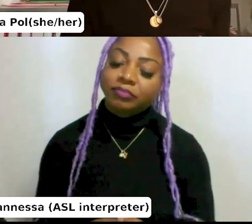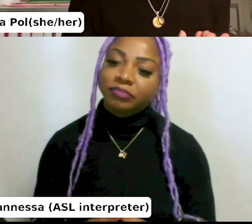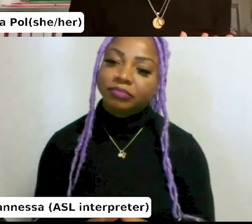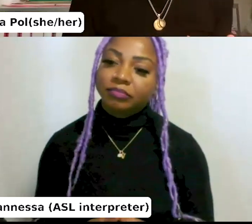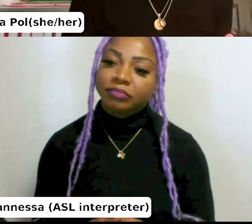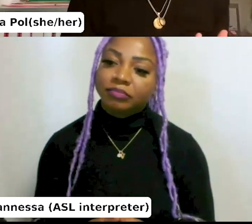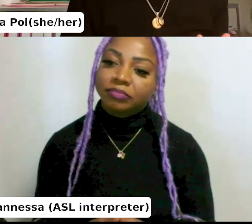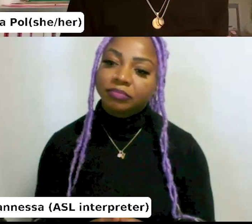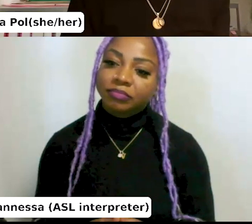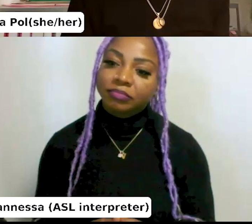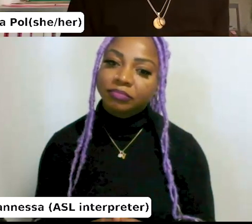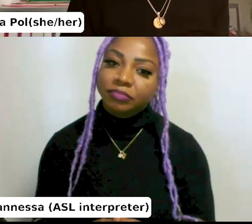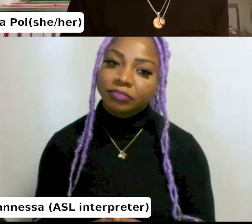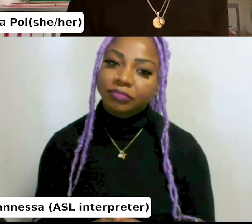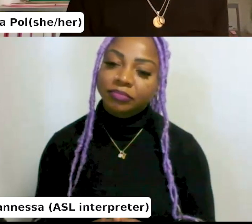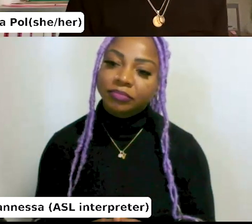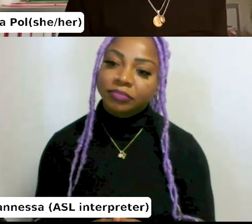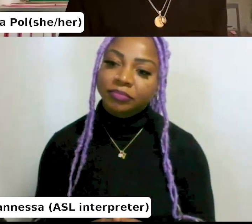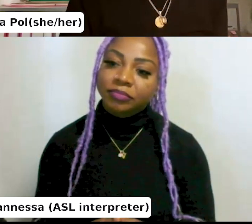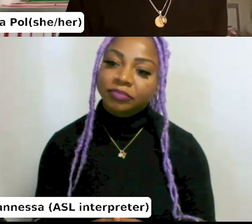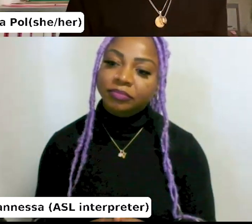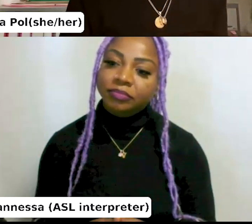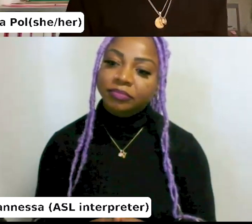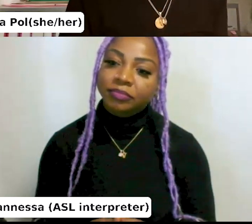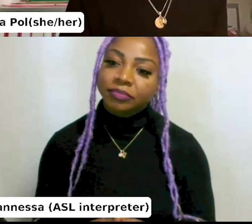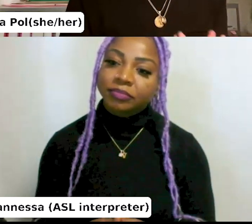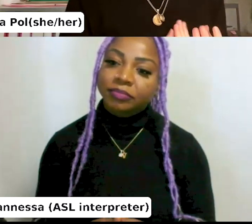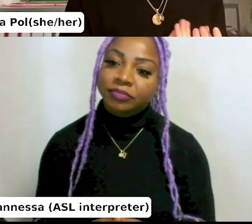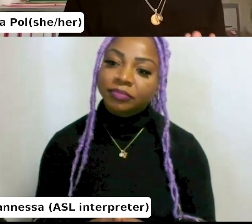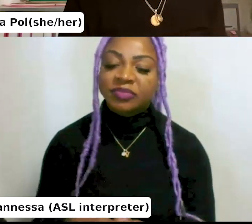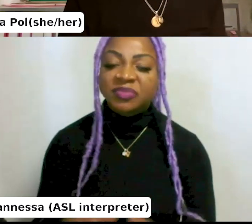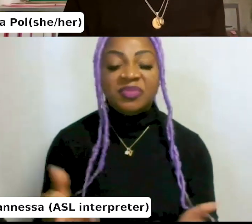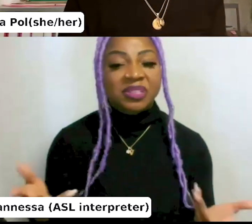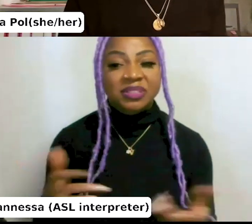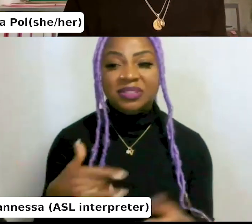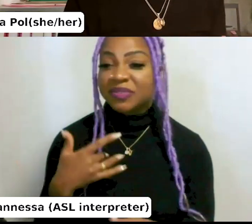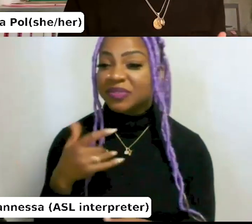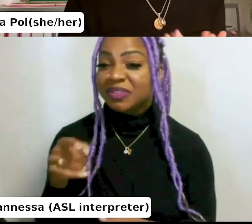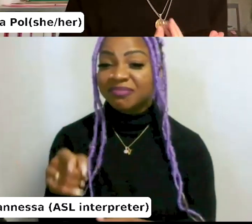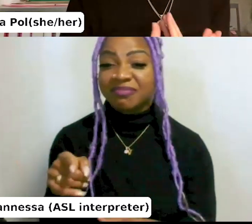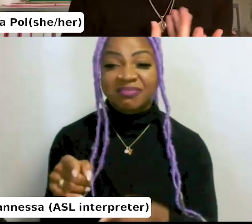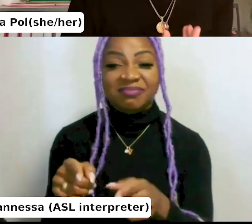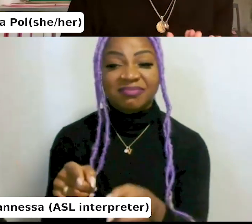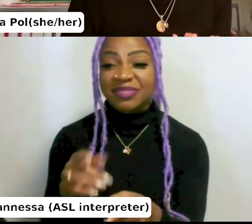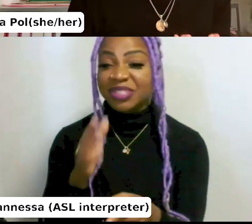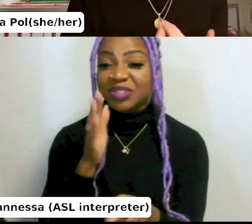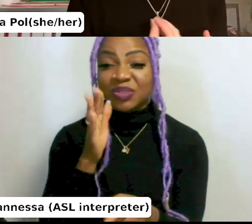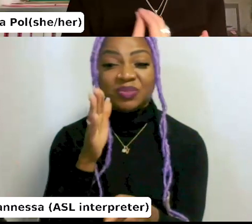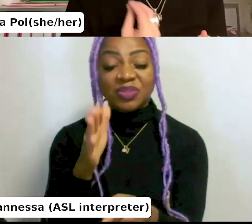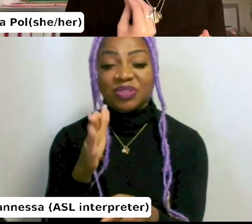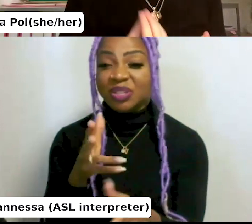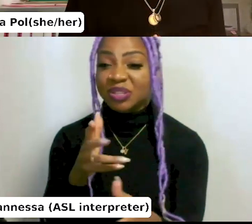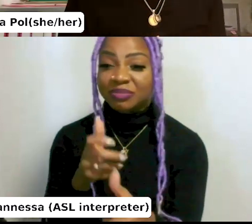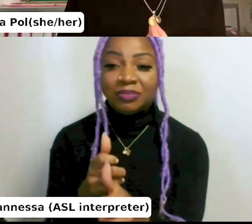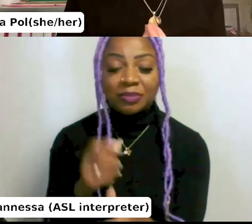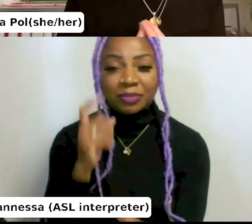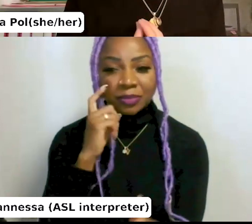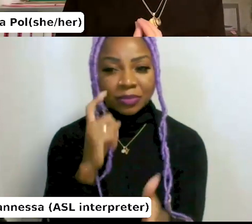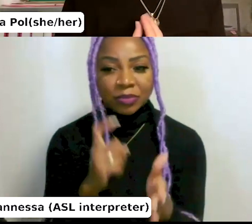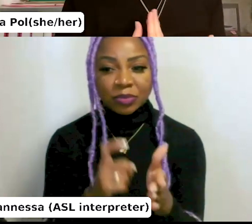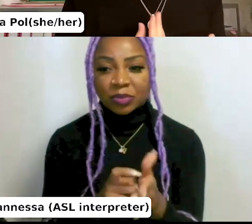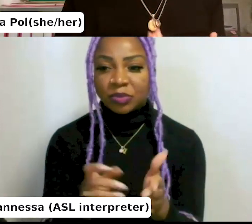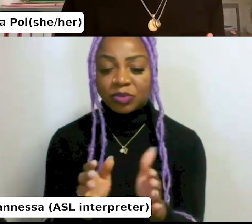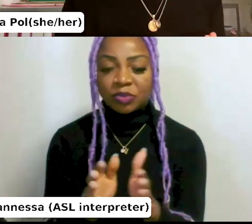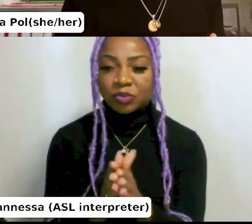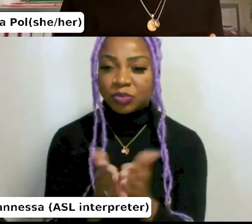me, I, I feel like this is where, um, the future is that, that we, we see readers looking for